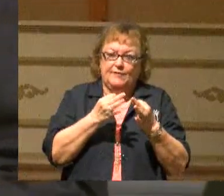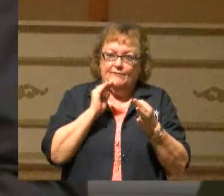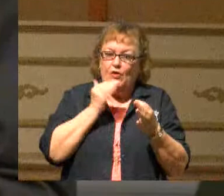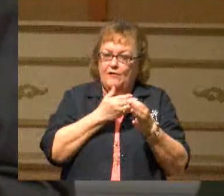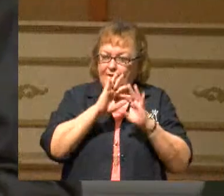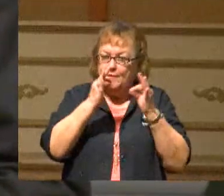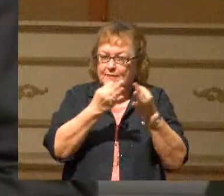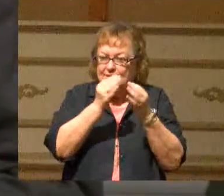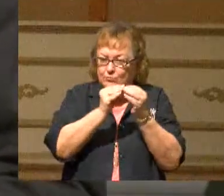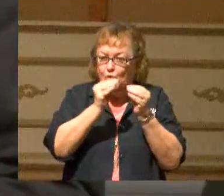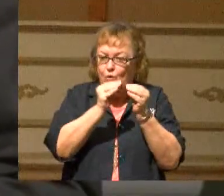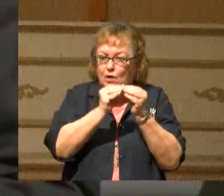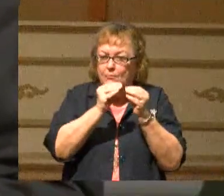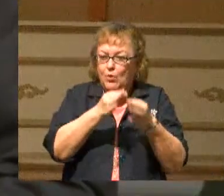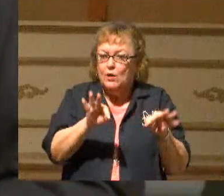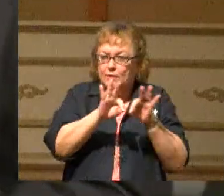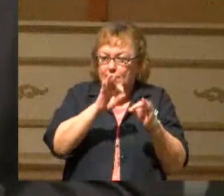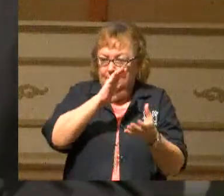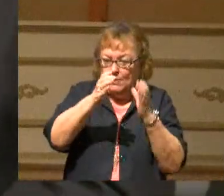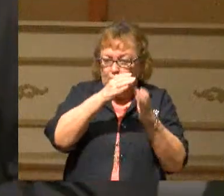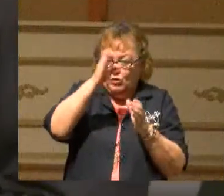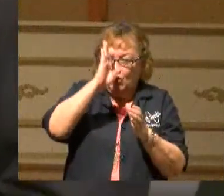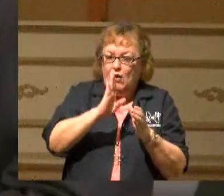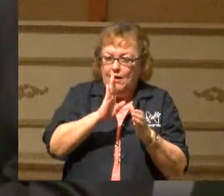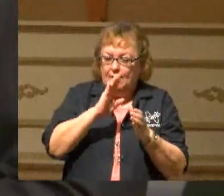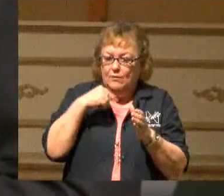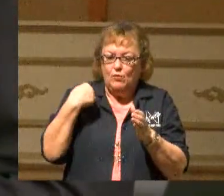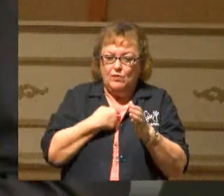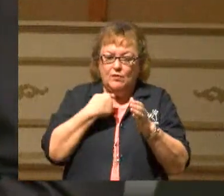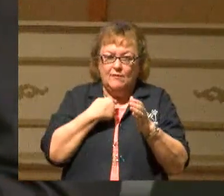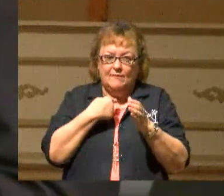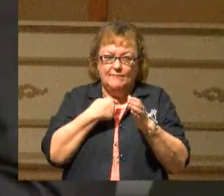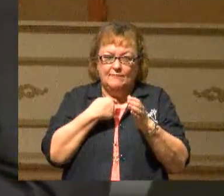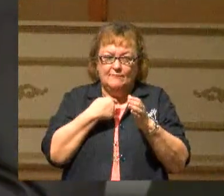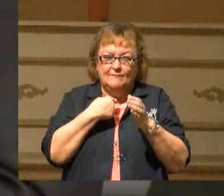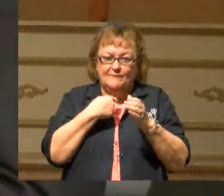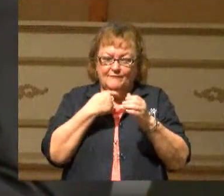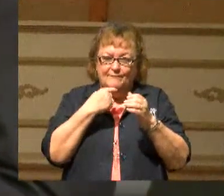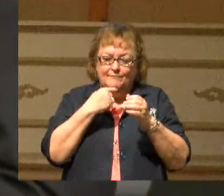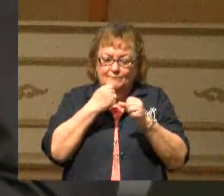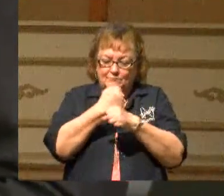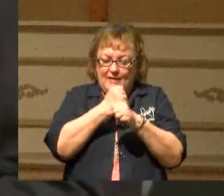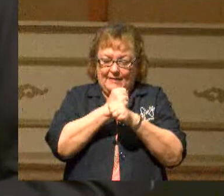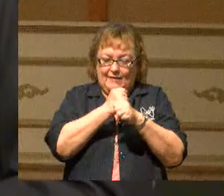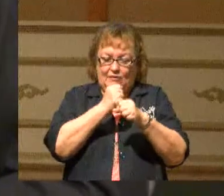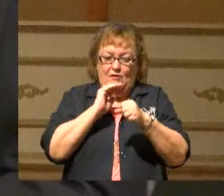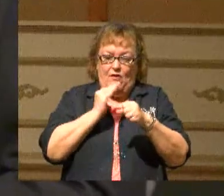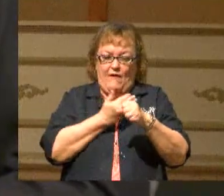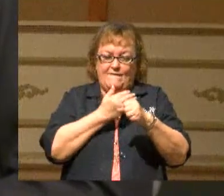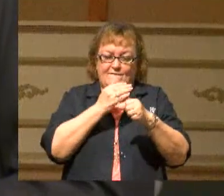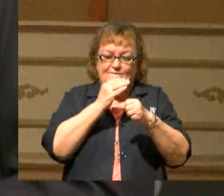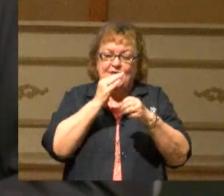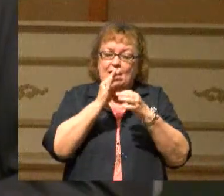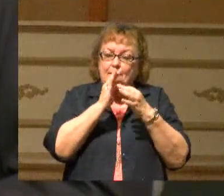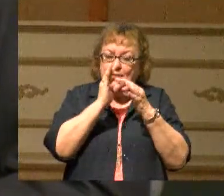We're endangering our family. It is God. It is spouse.